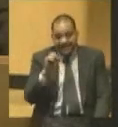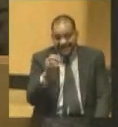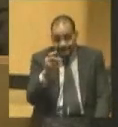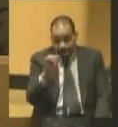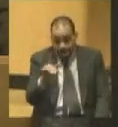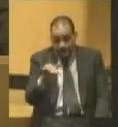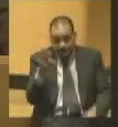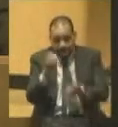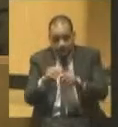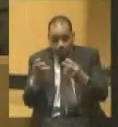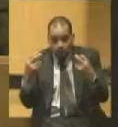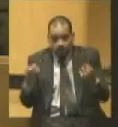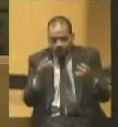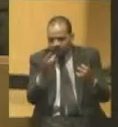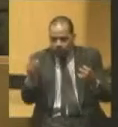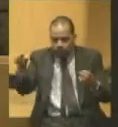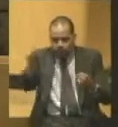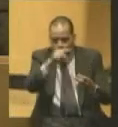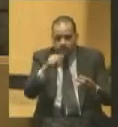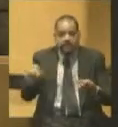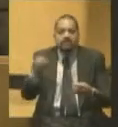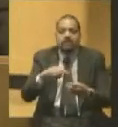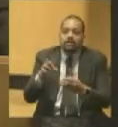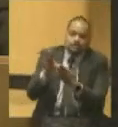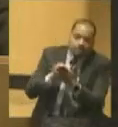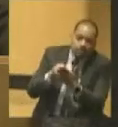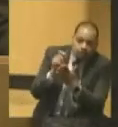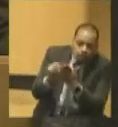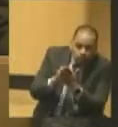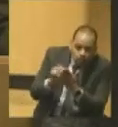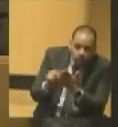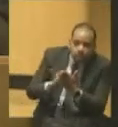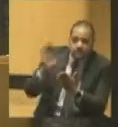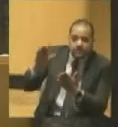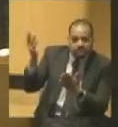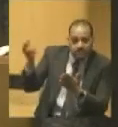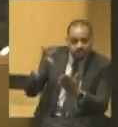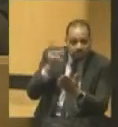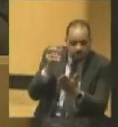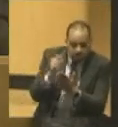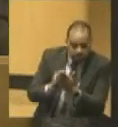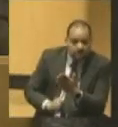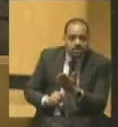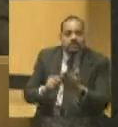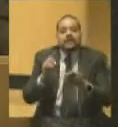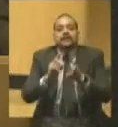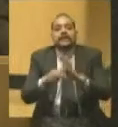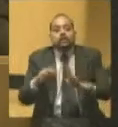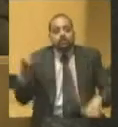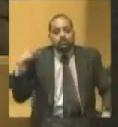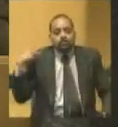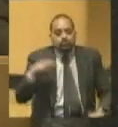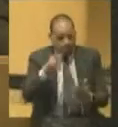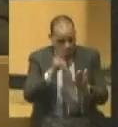on Vallandigham's speech. And when they took them back to Burnside and he read what Vallandigham had